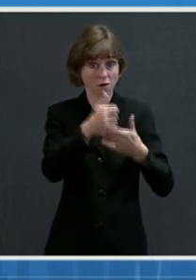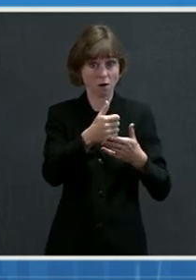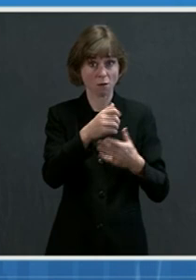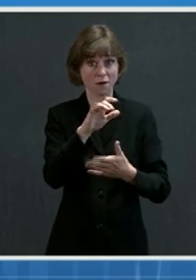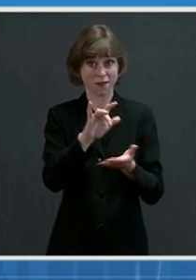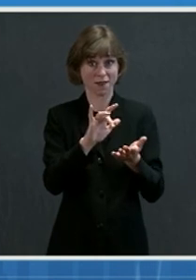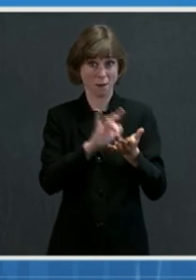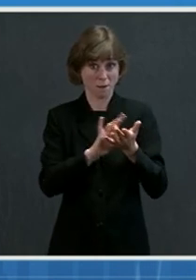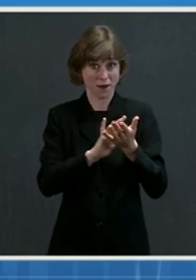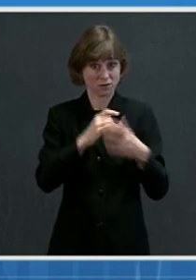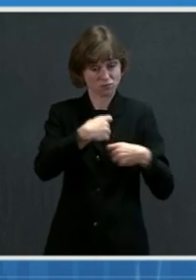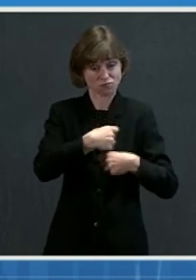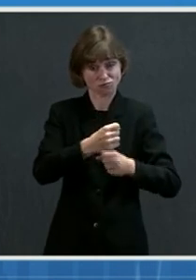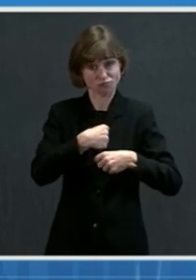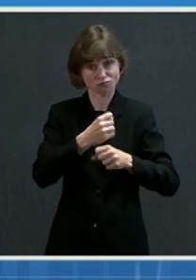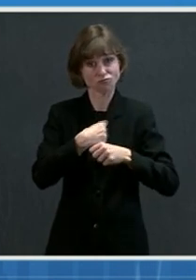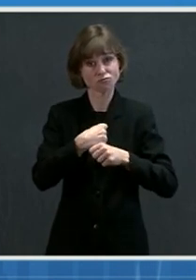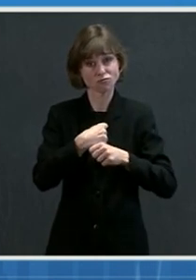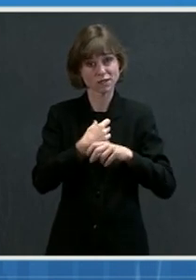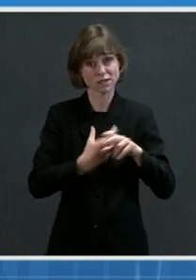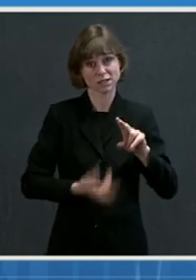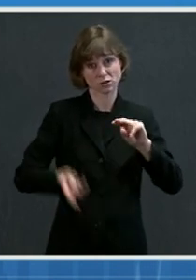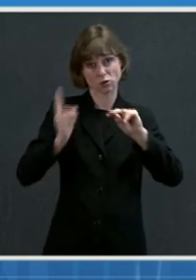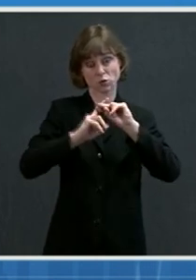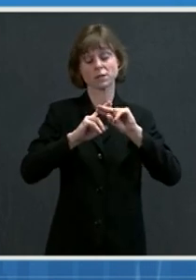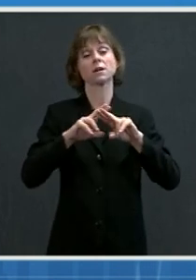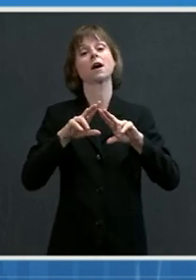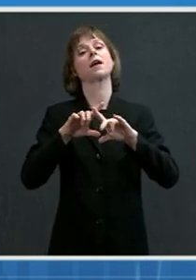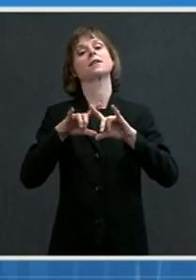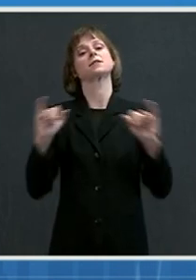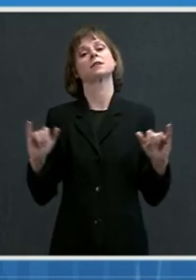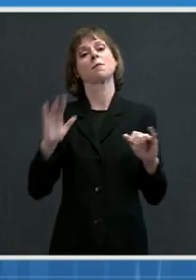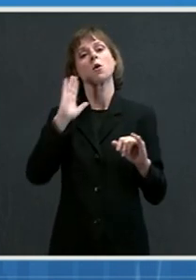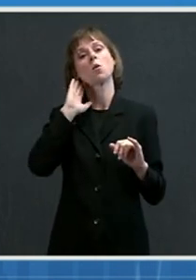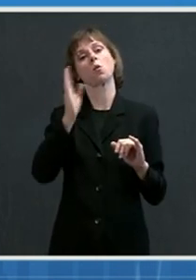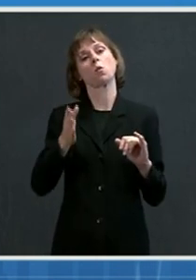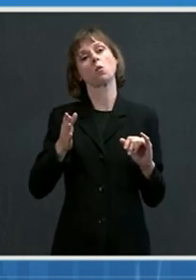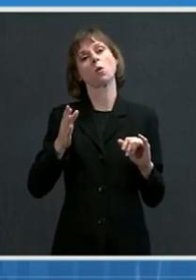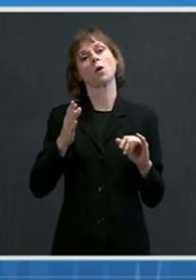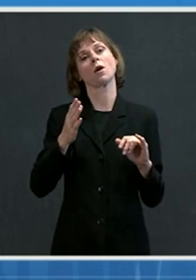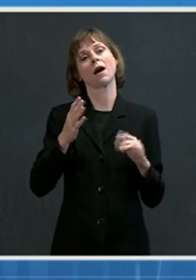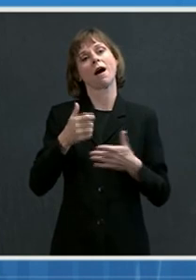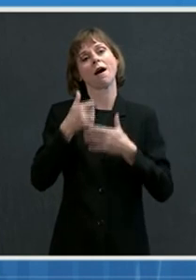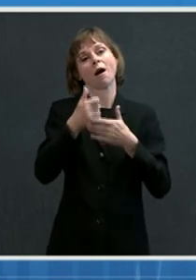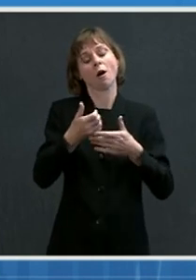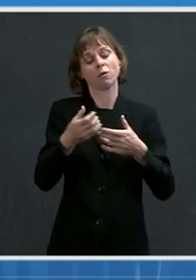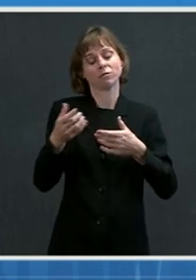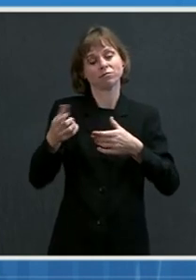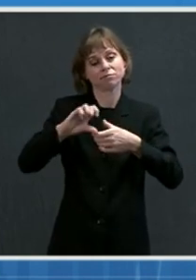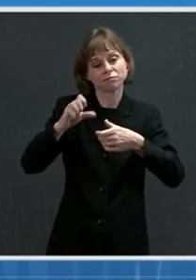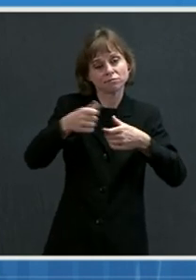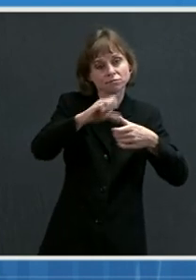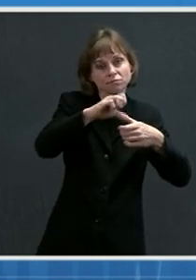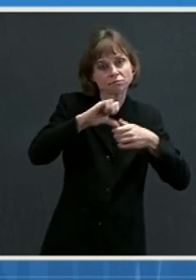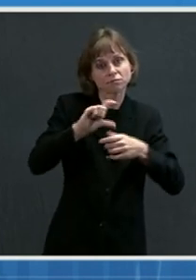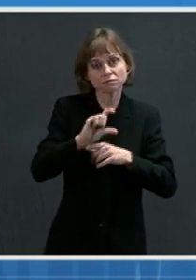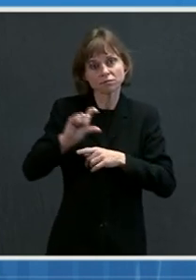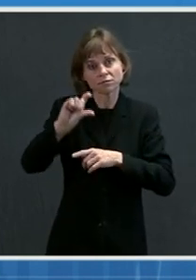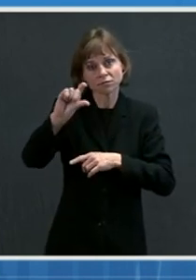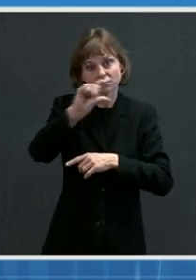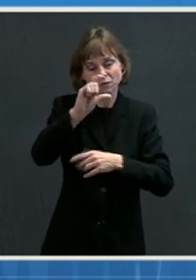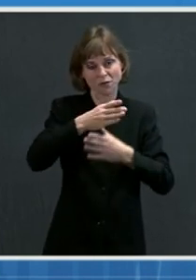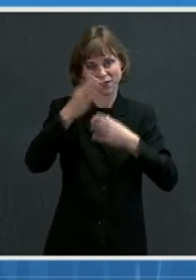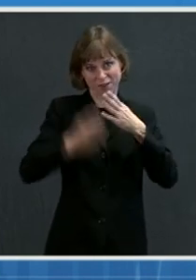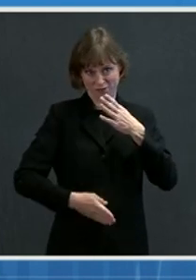substance manufacturing and convert a Merck plant to perform the fill and finish production for the Johnson & Johnson vaccine.